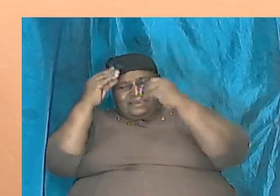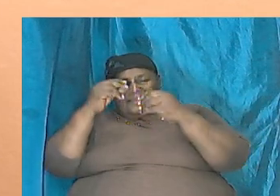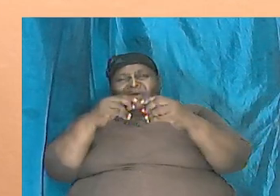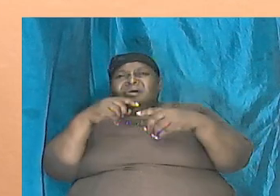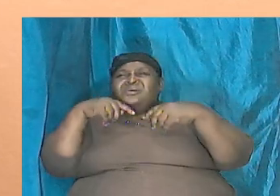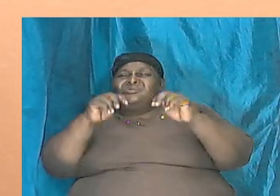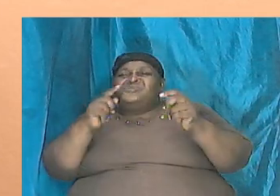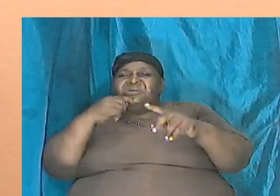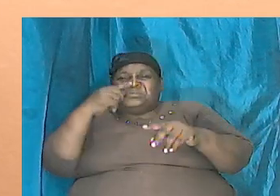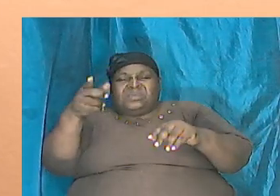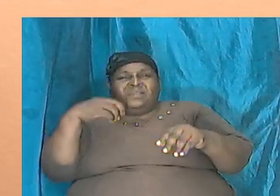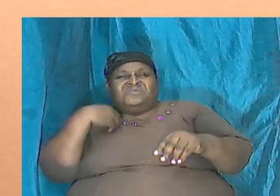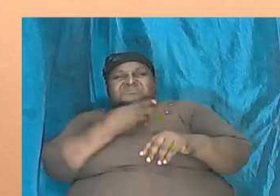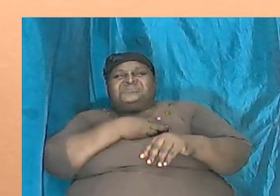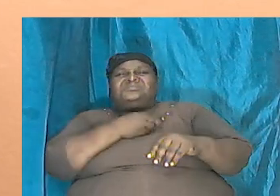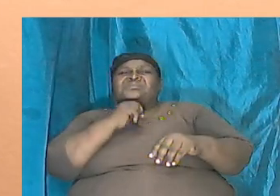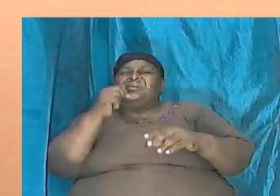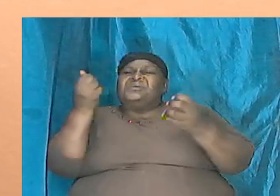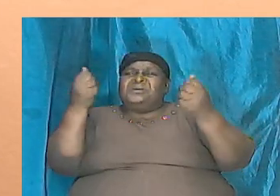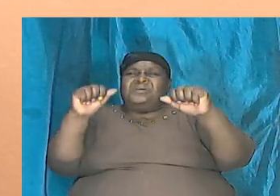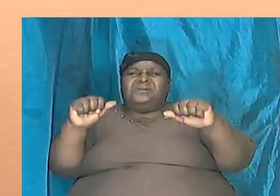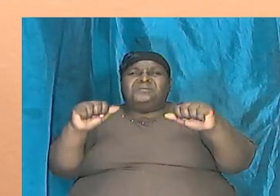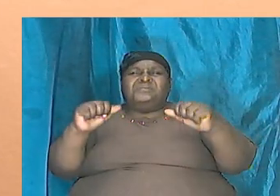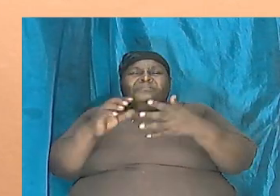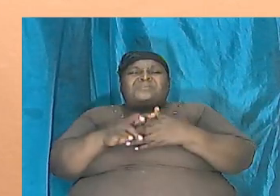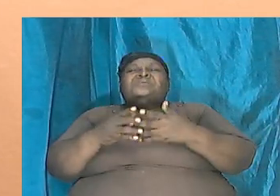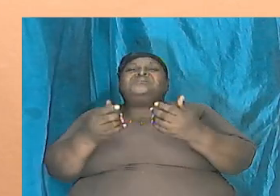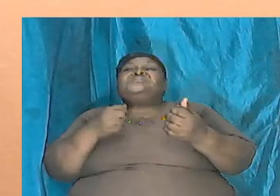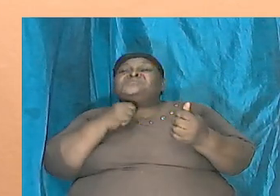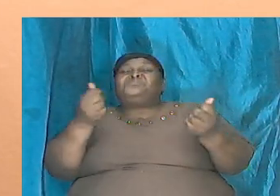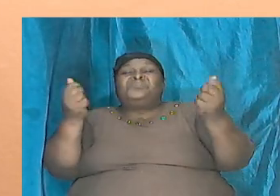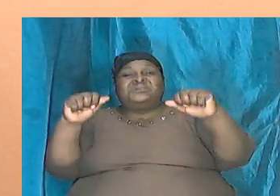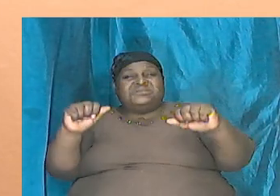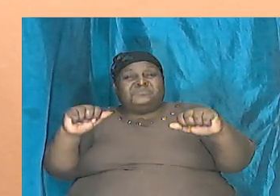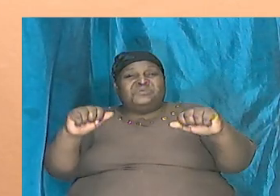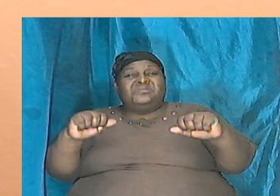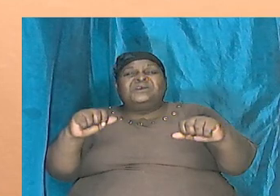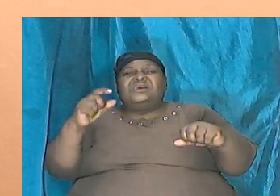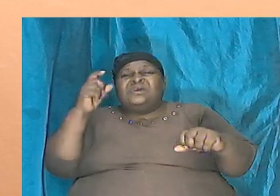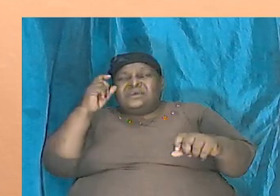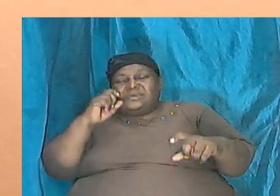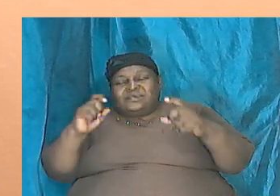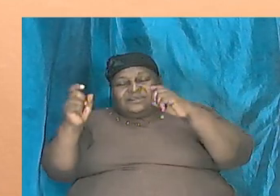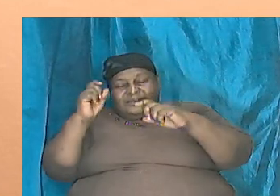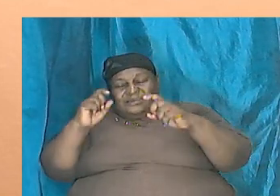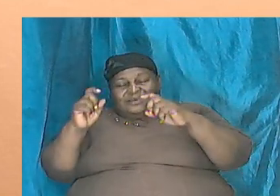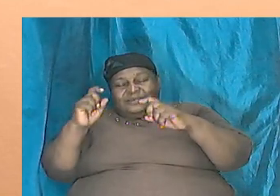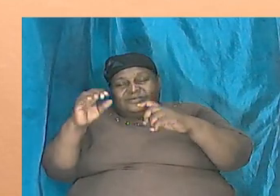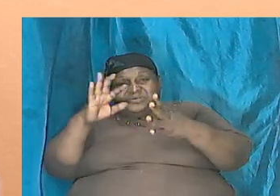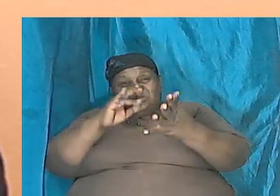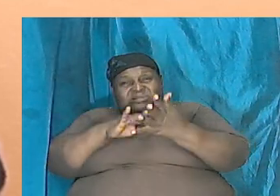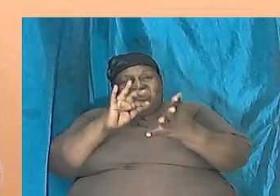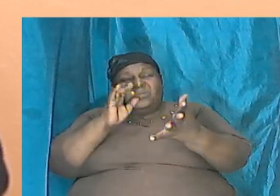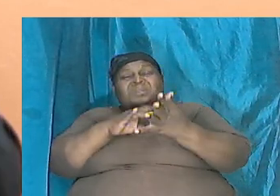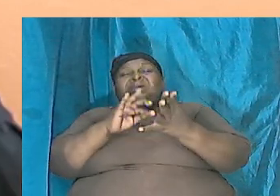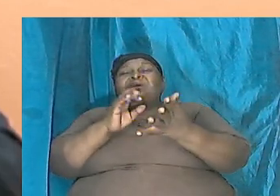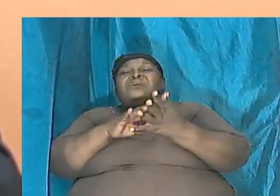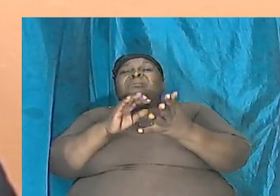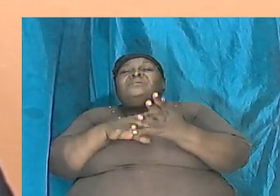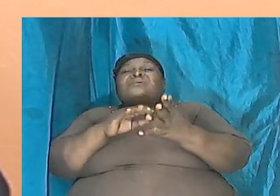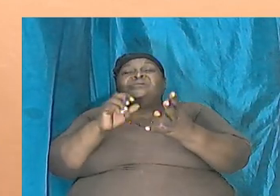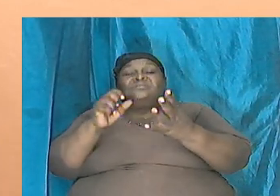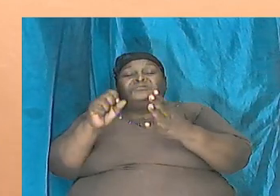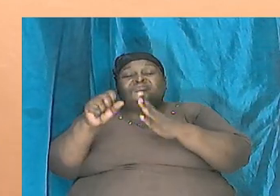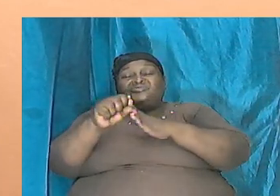to tell us that it was impossible it is possible we only need to look closely at the scriptures that is